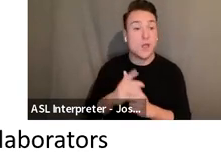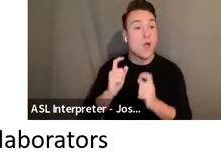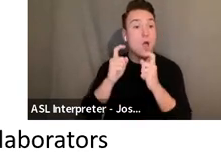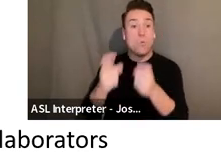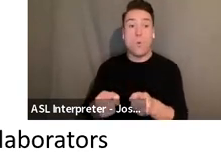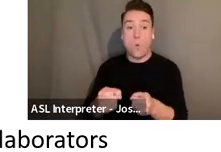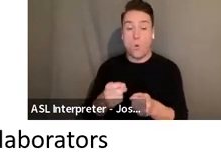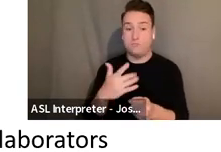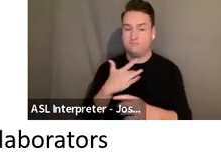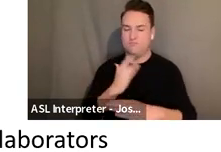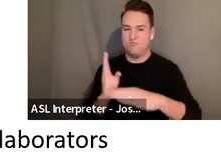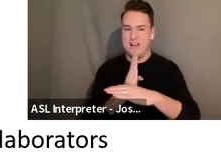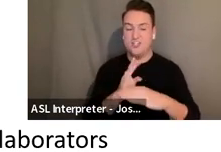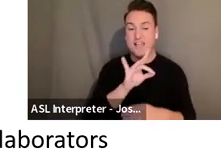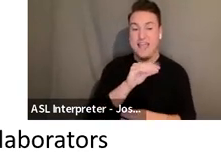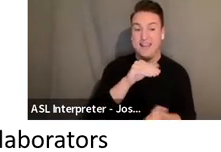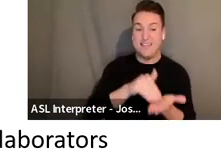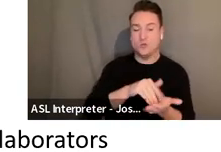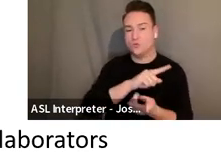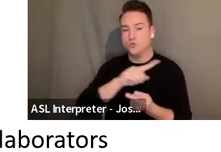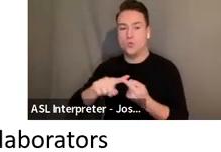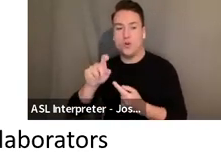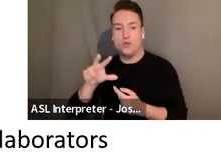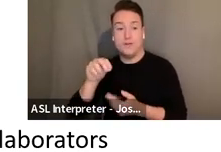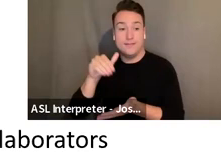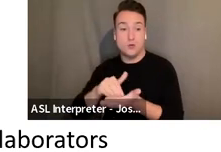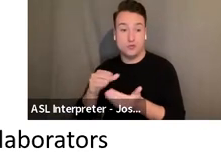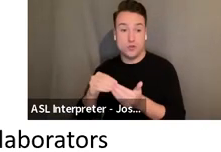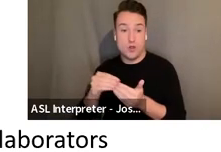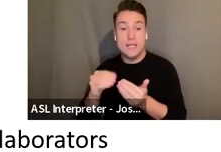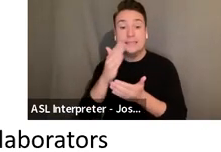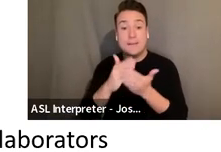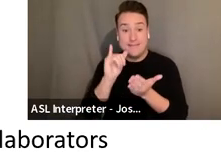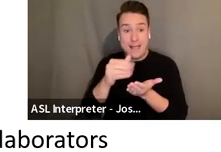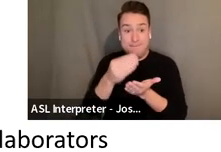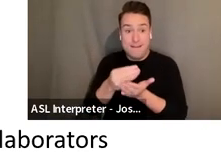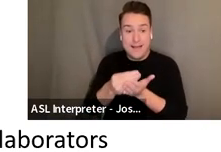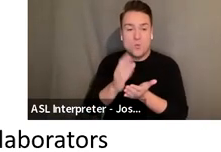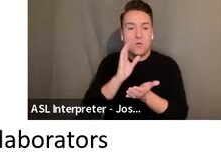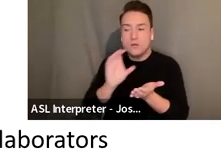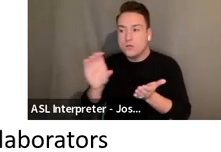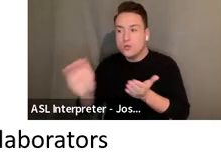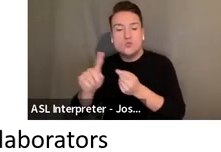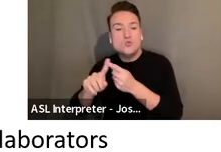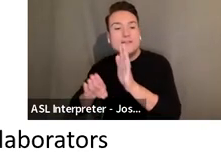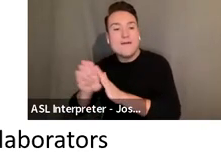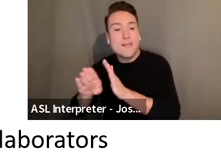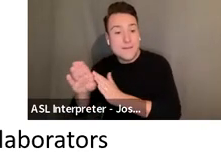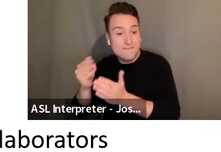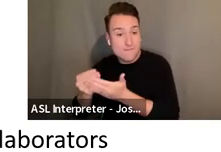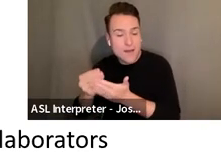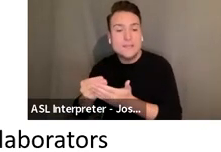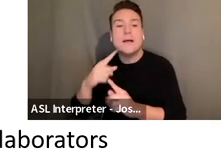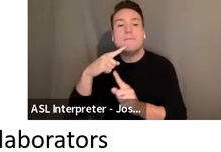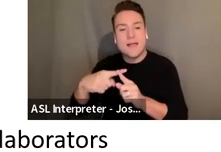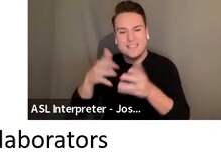80 to $130,000, with some portion of that money allocated to development funds and the rest allocated for touring